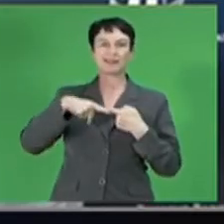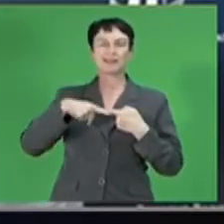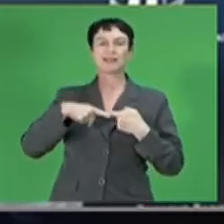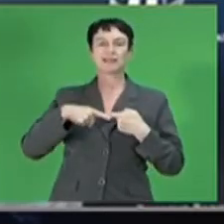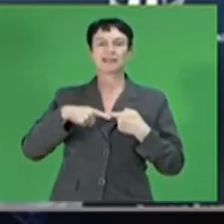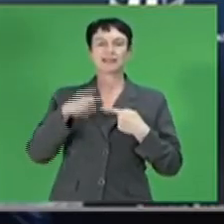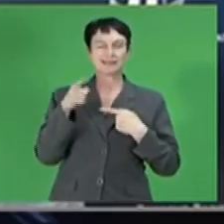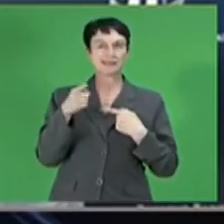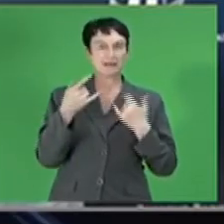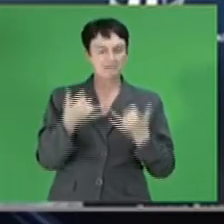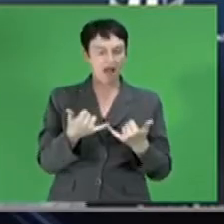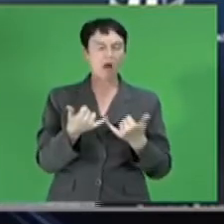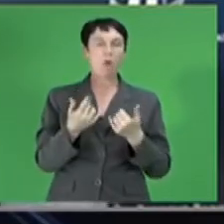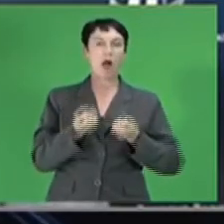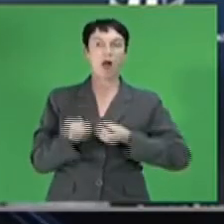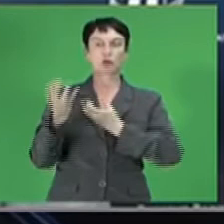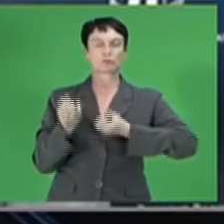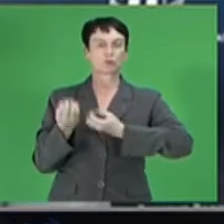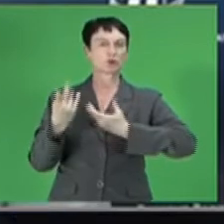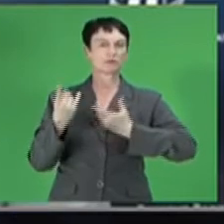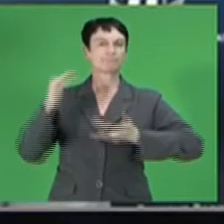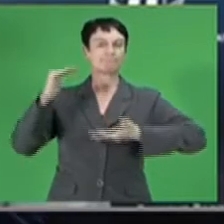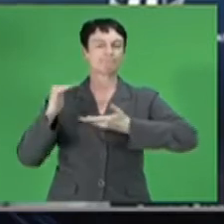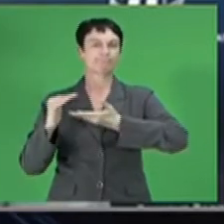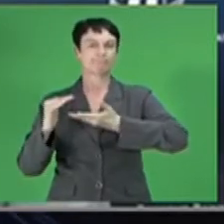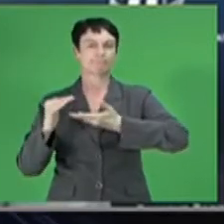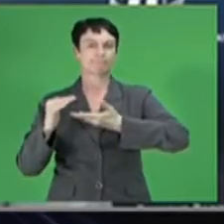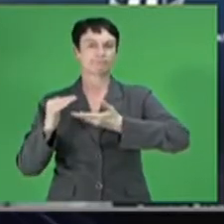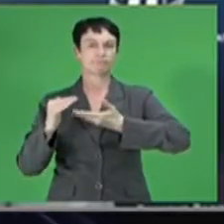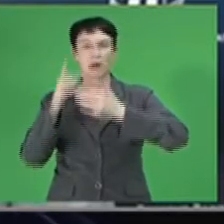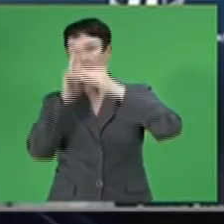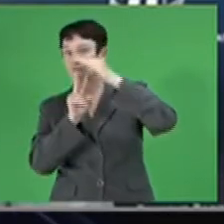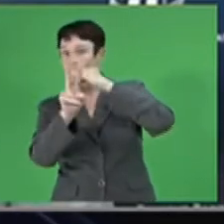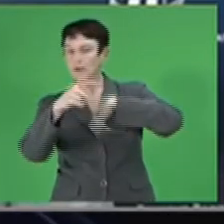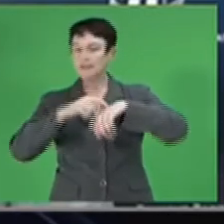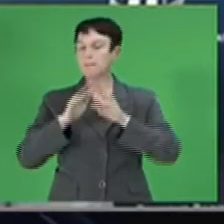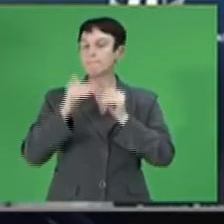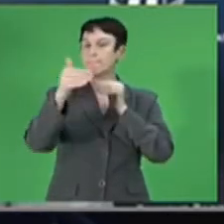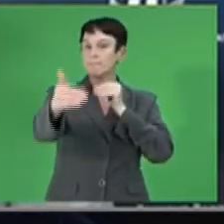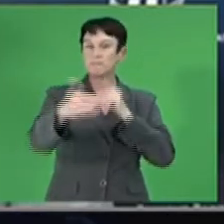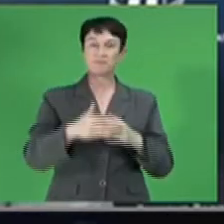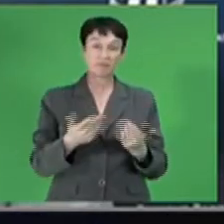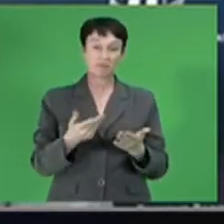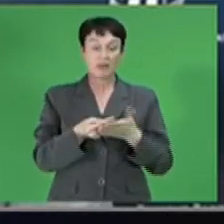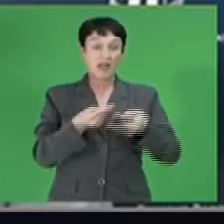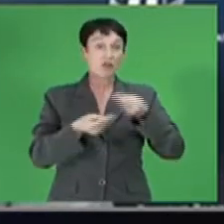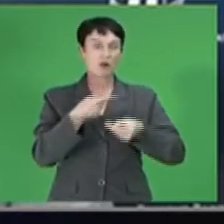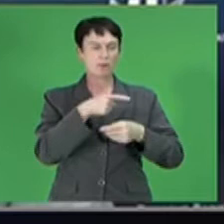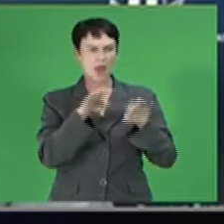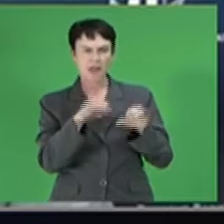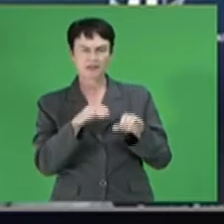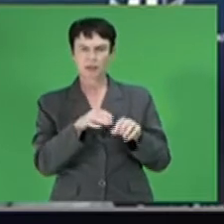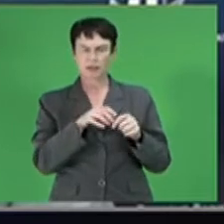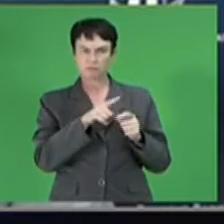narrower historically and over the forecast period. While economic activity continues to